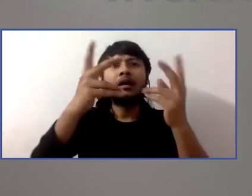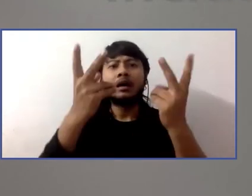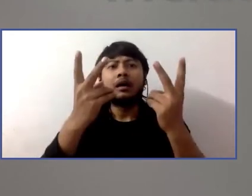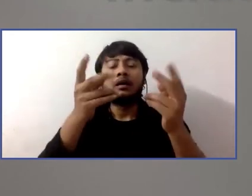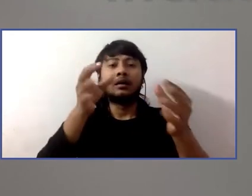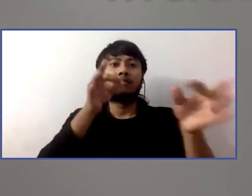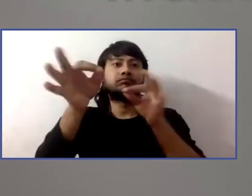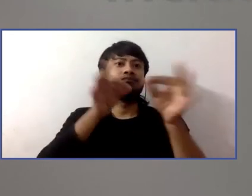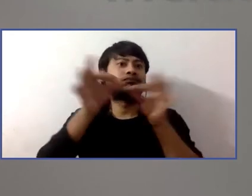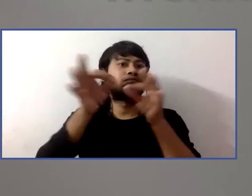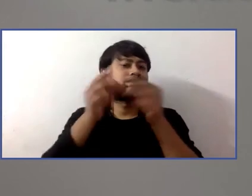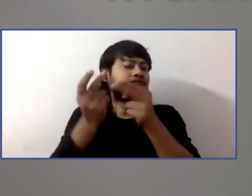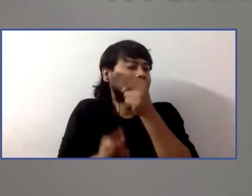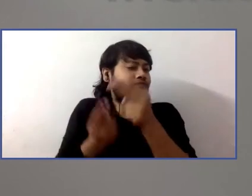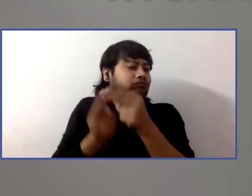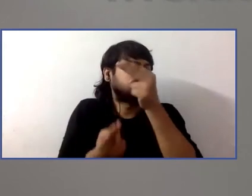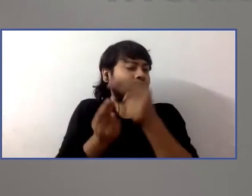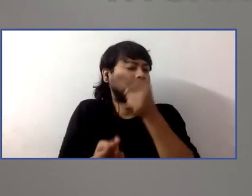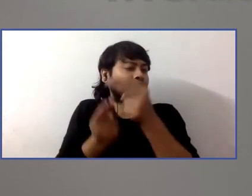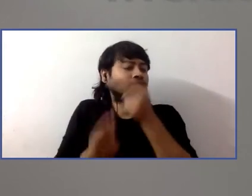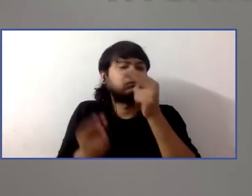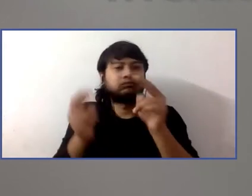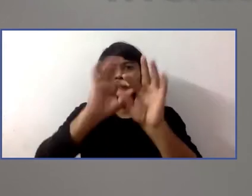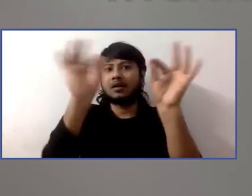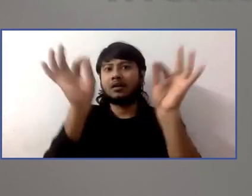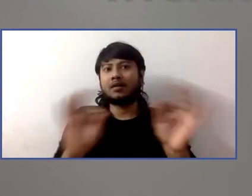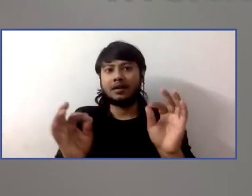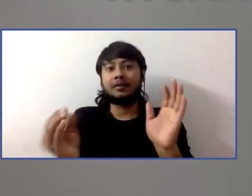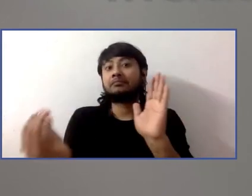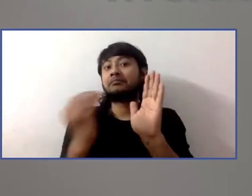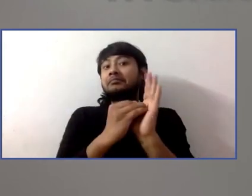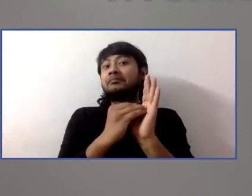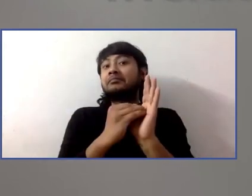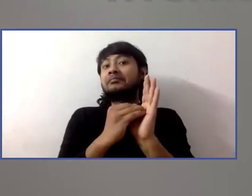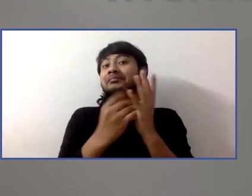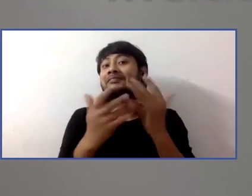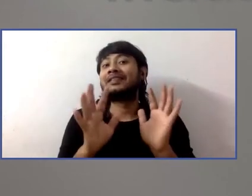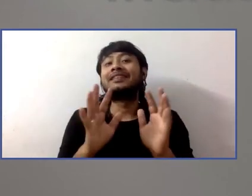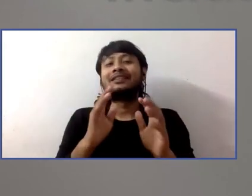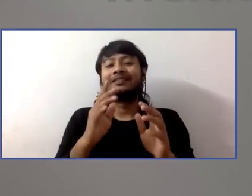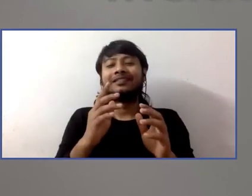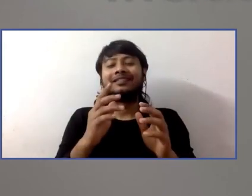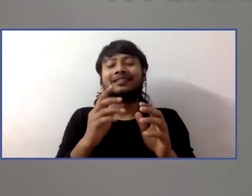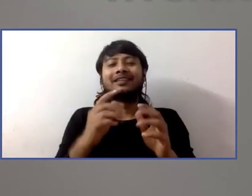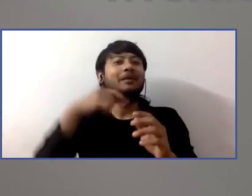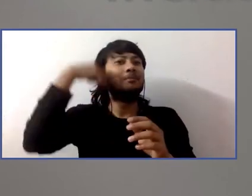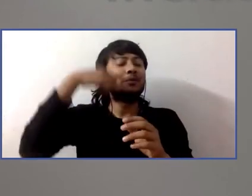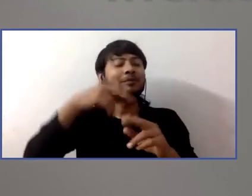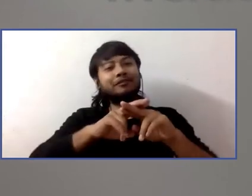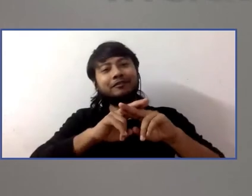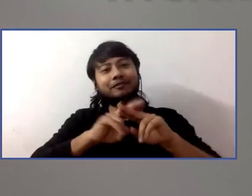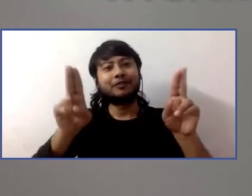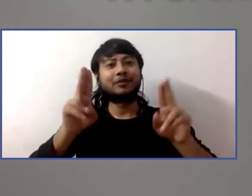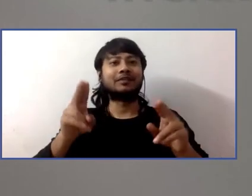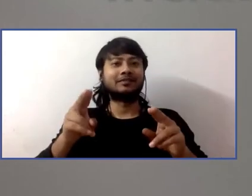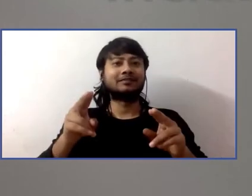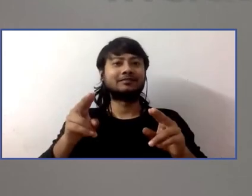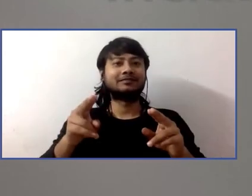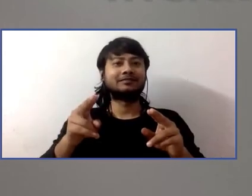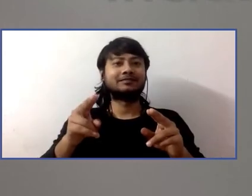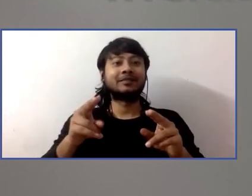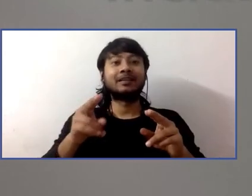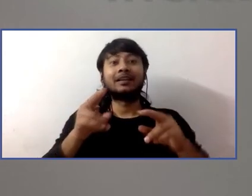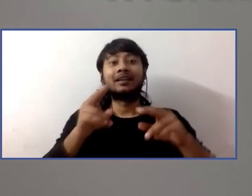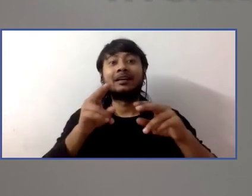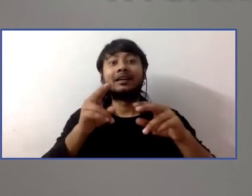screen so that you can follow along and, you know, experience the whole story. And we also had as many as 50 interpreters and support